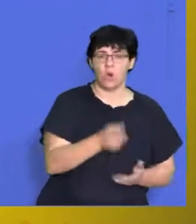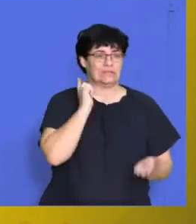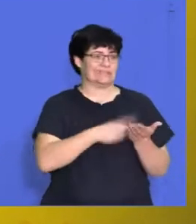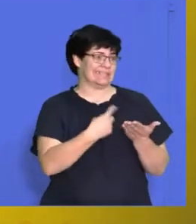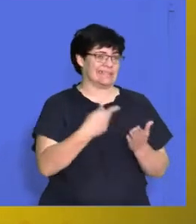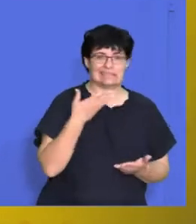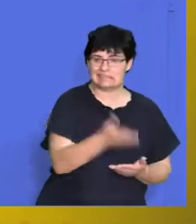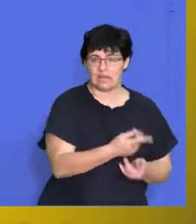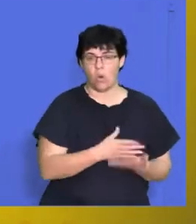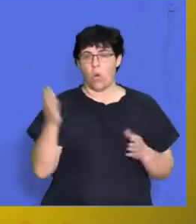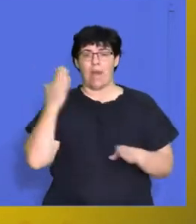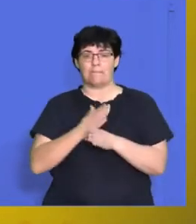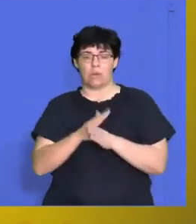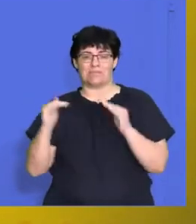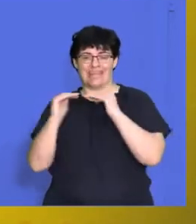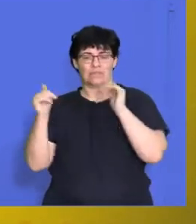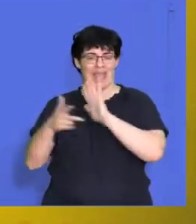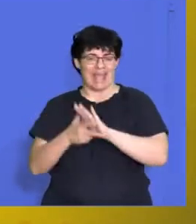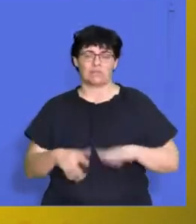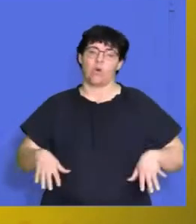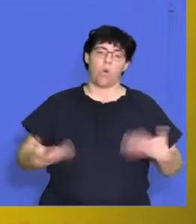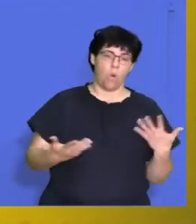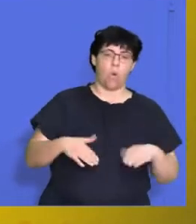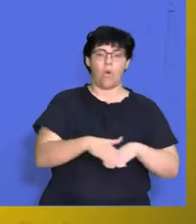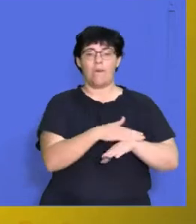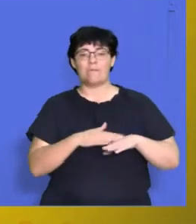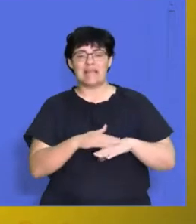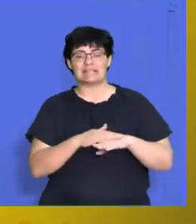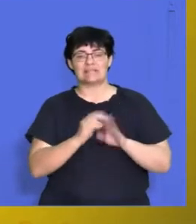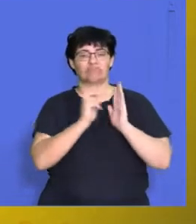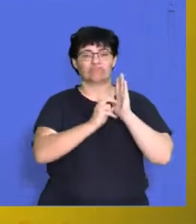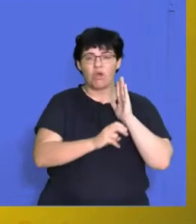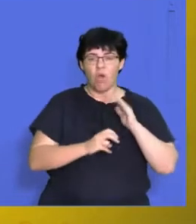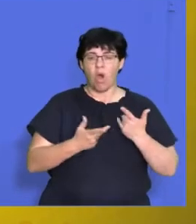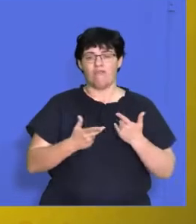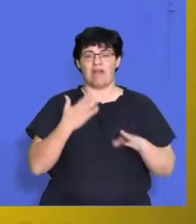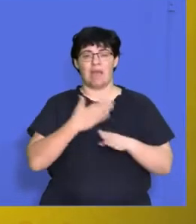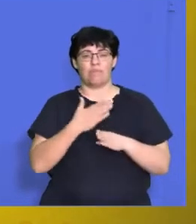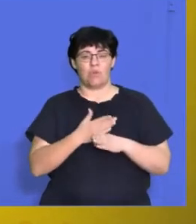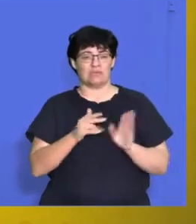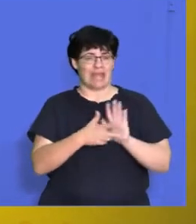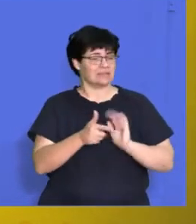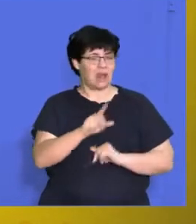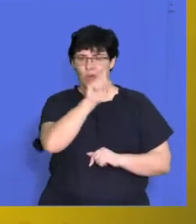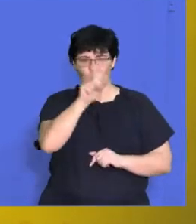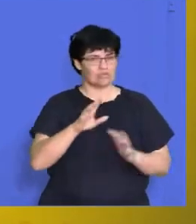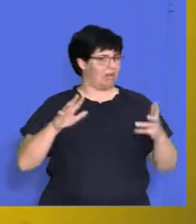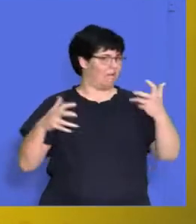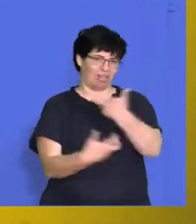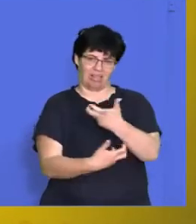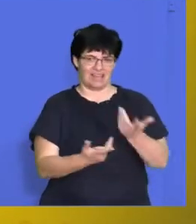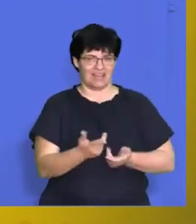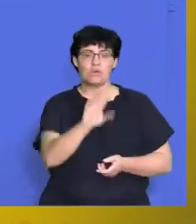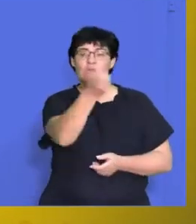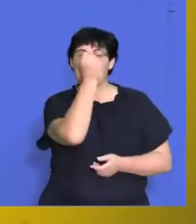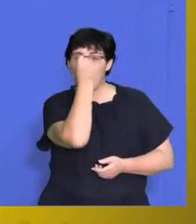that, or the Employment Equity Act, or the Basic Conditions of Employment Act, which is not what the question is asking. So make sure that you